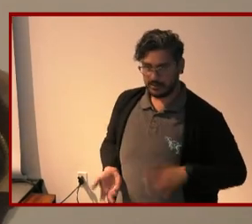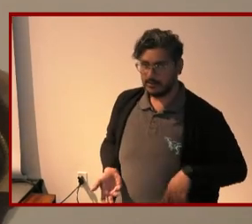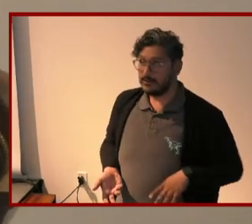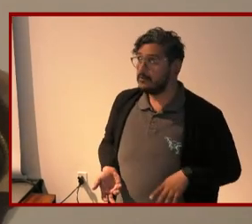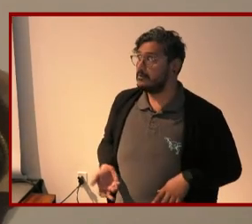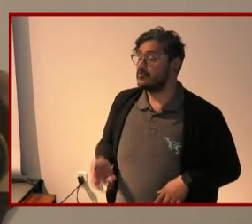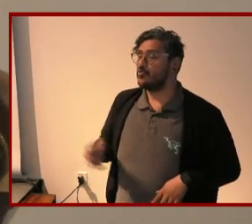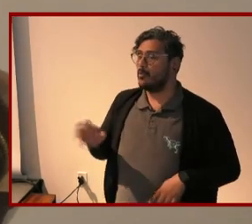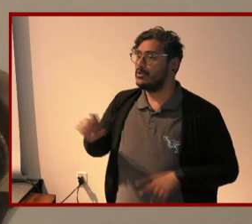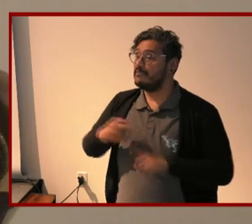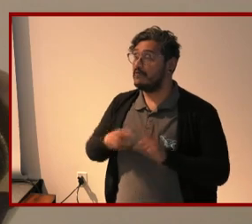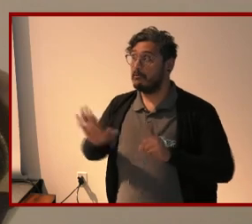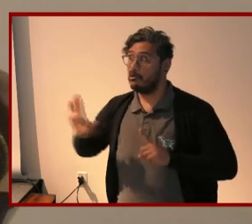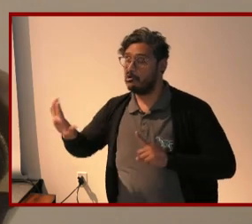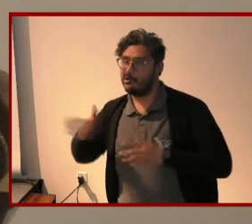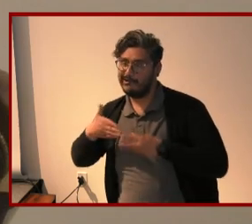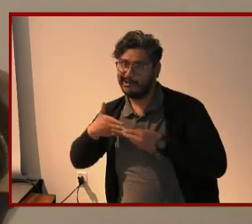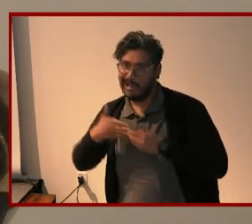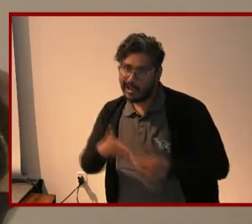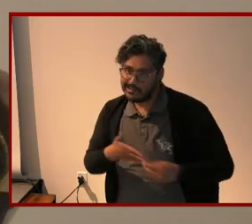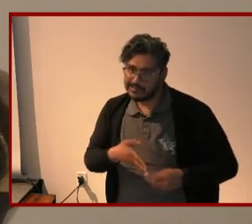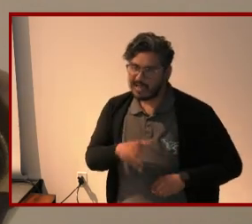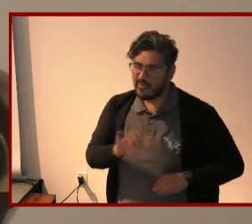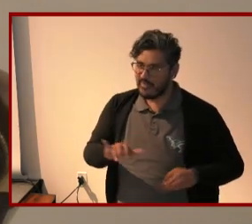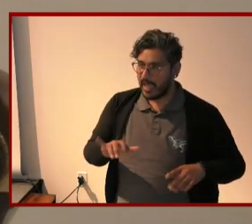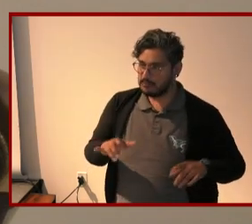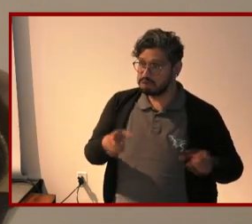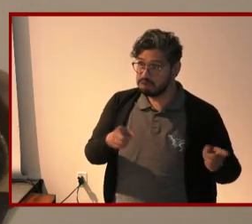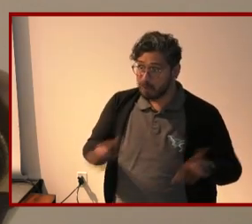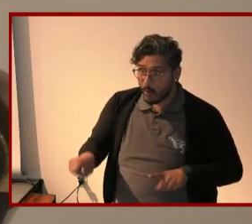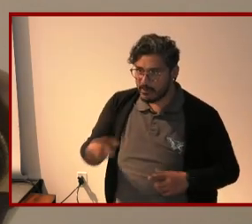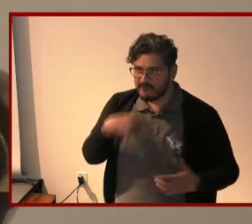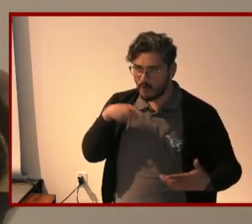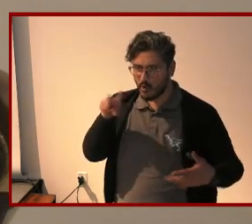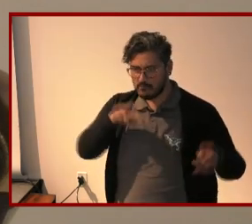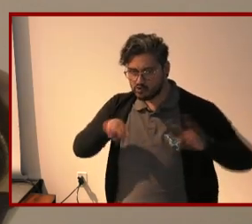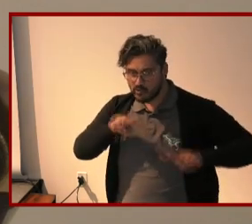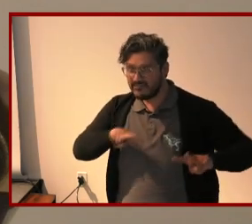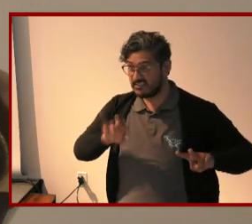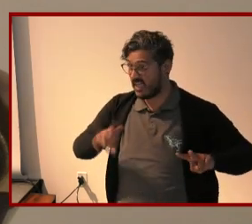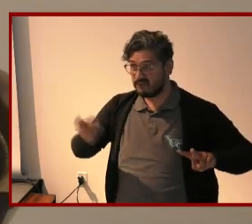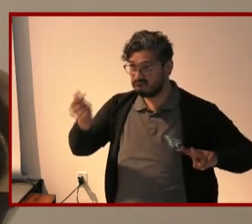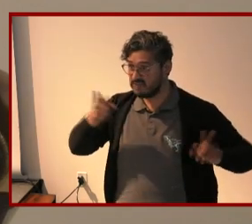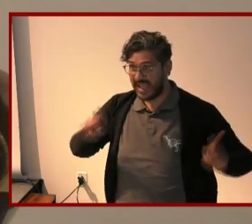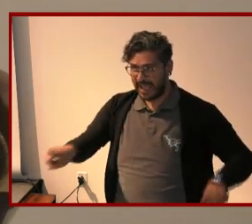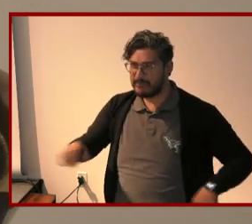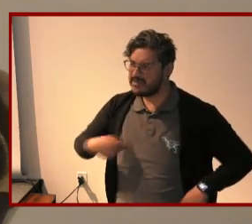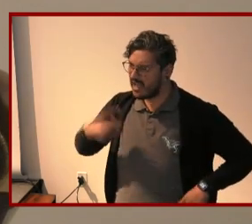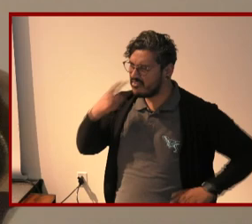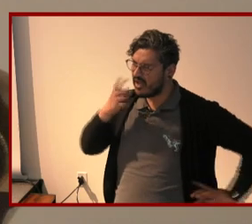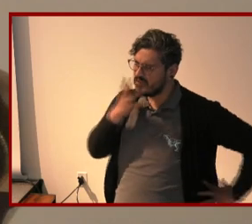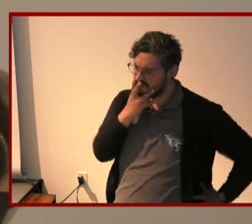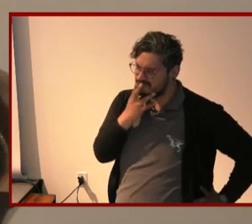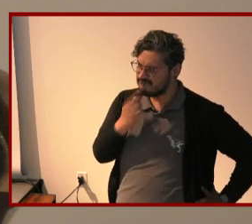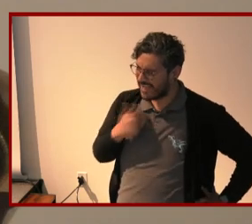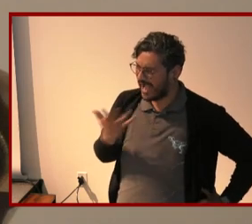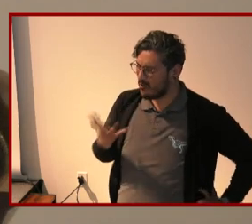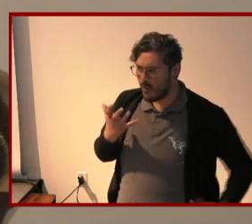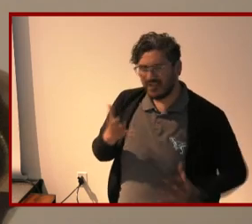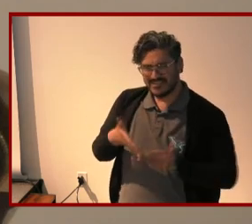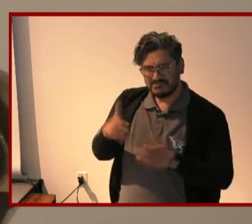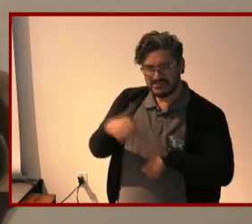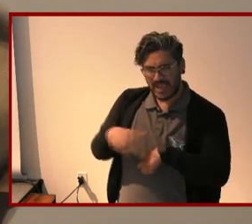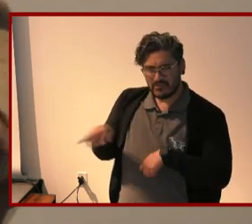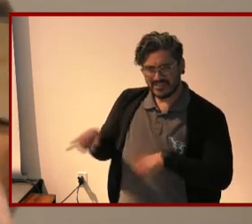underneath her guidance and this moment of observing it happen that i was like i'm just gonna i want to spend some time with these stories and learn about